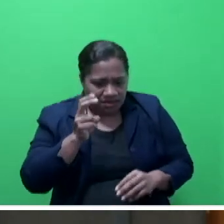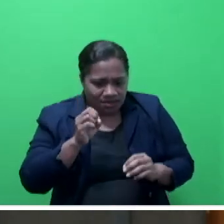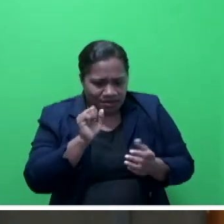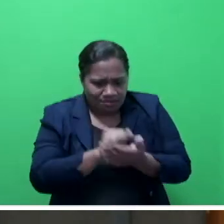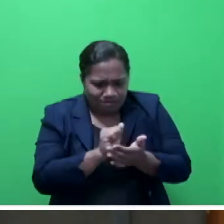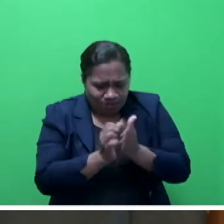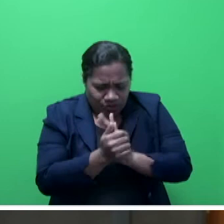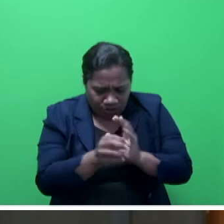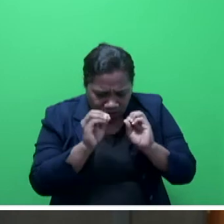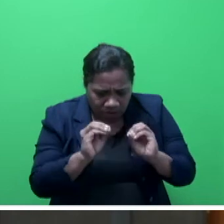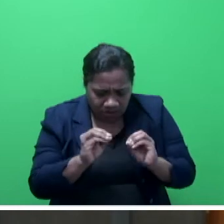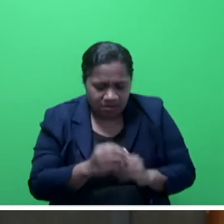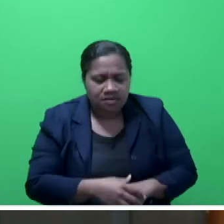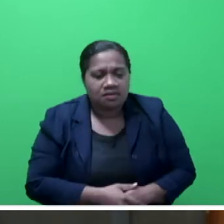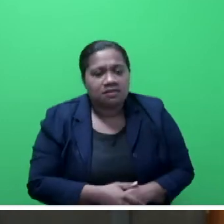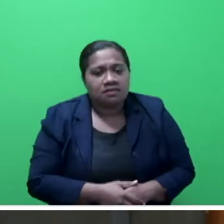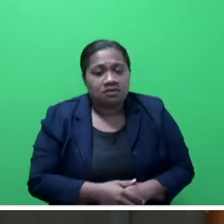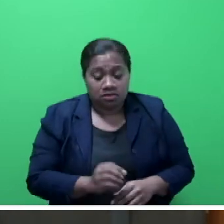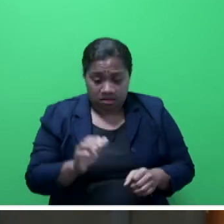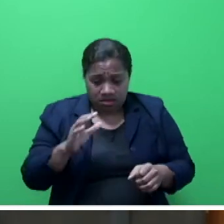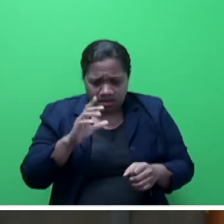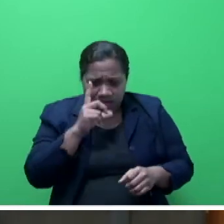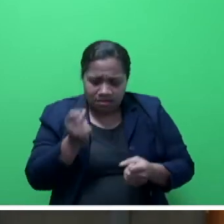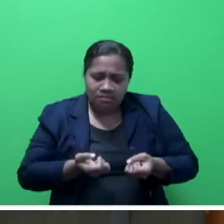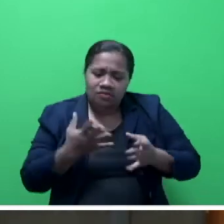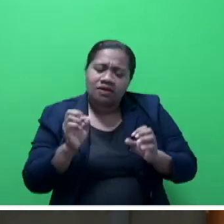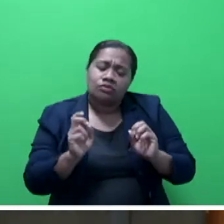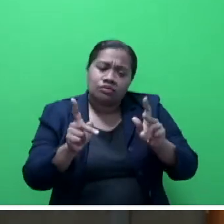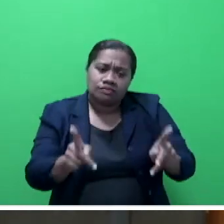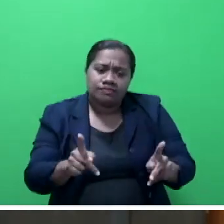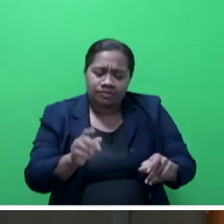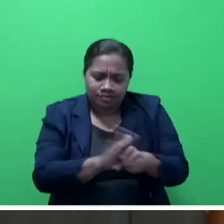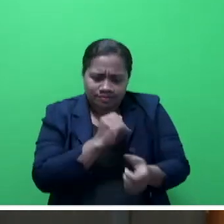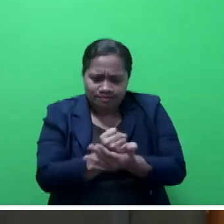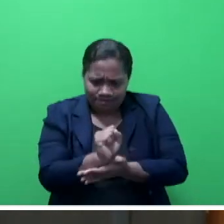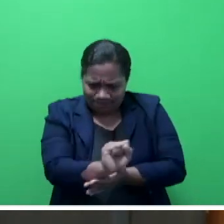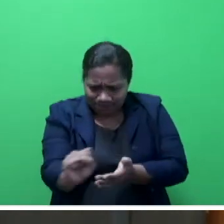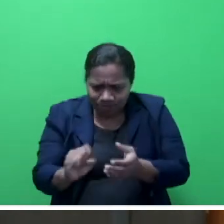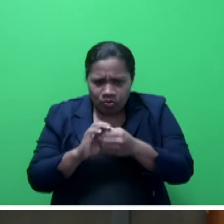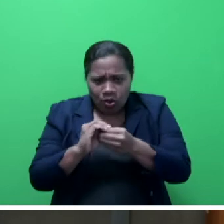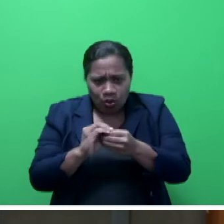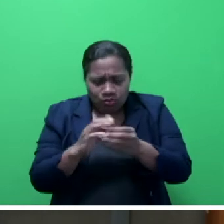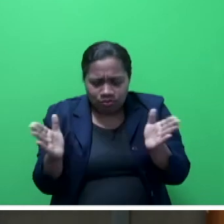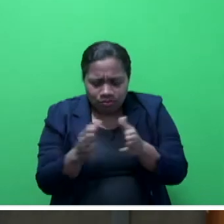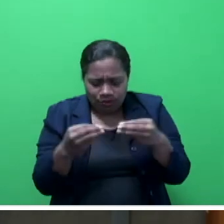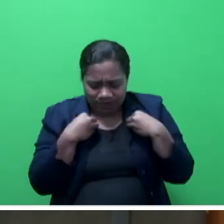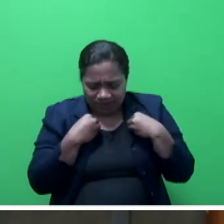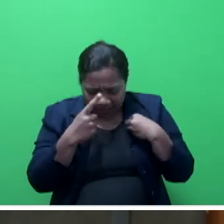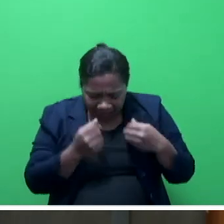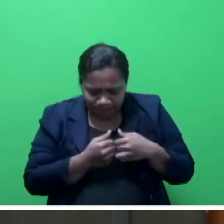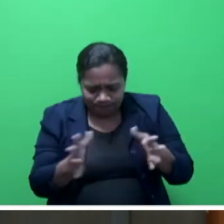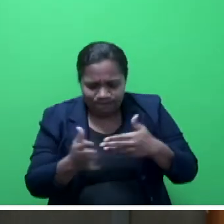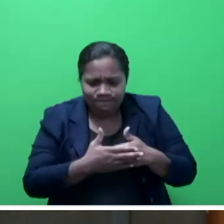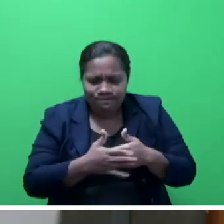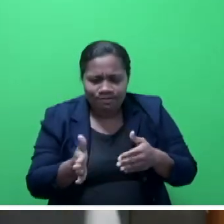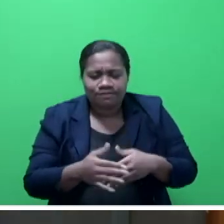opportunity to ensure that they are able to start their own small businesses or find meaningful employment to